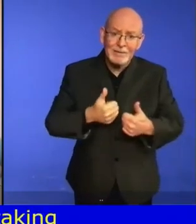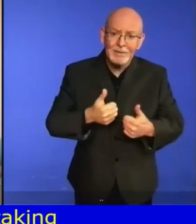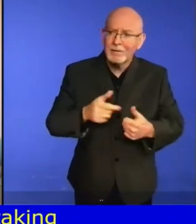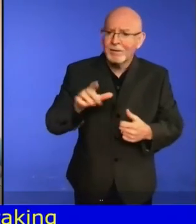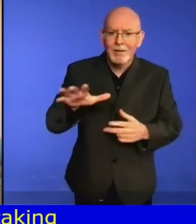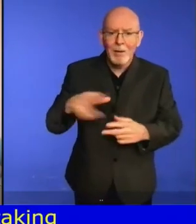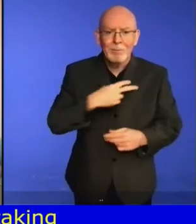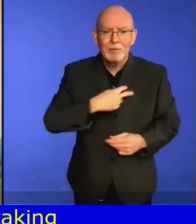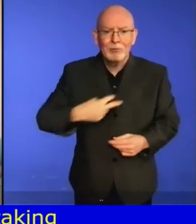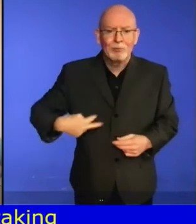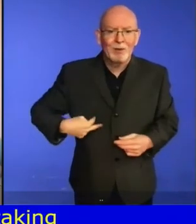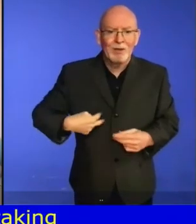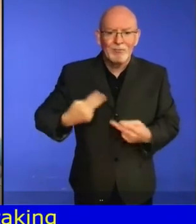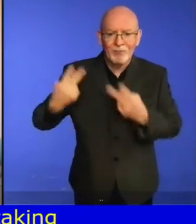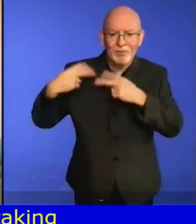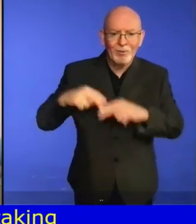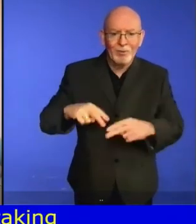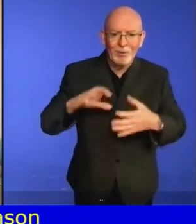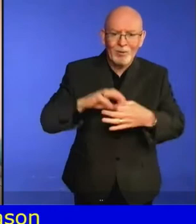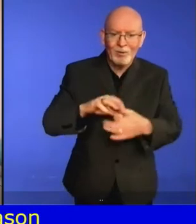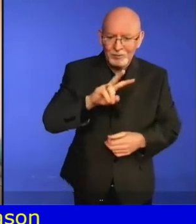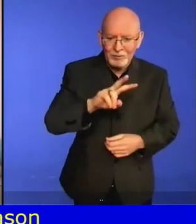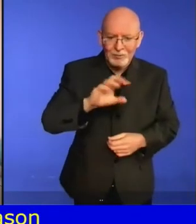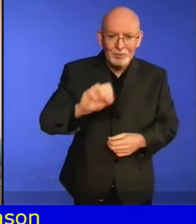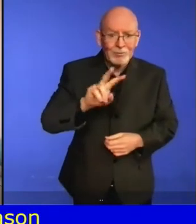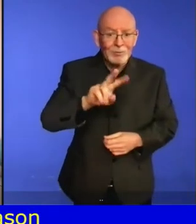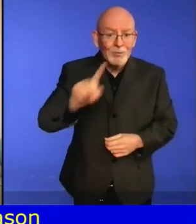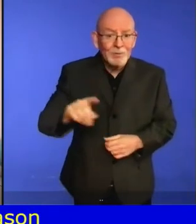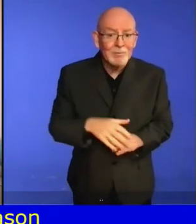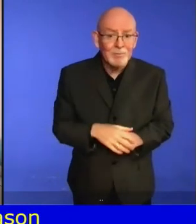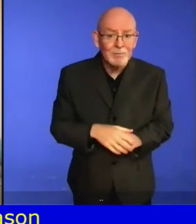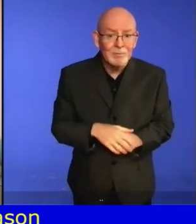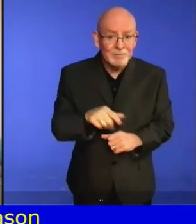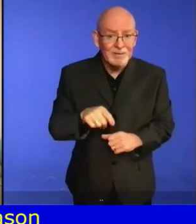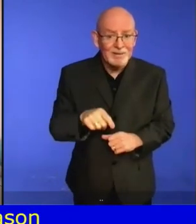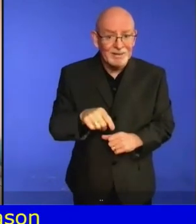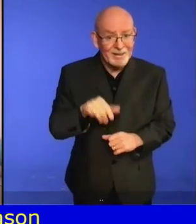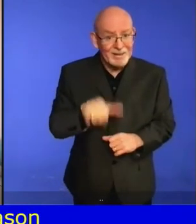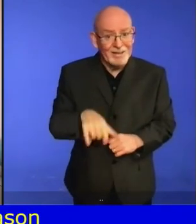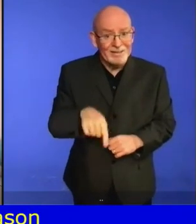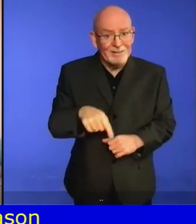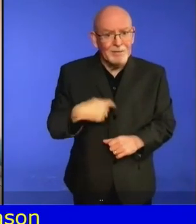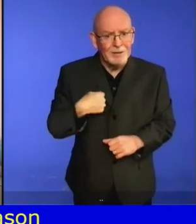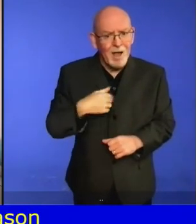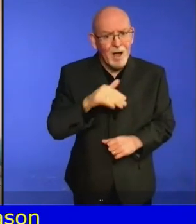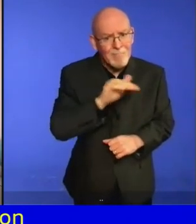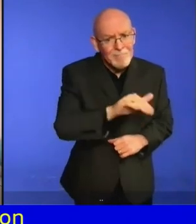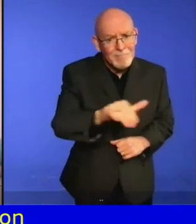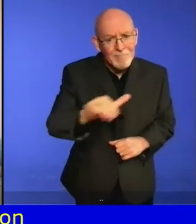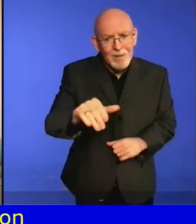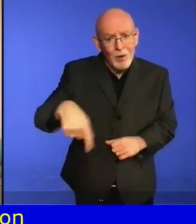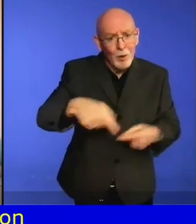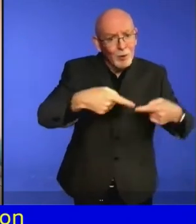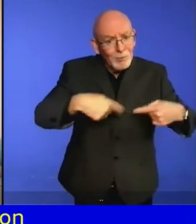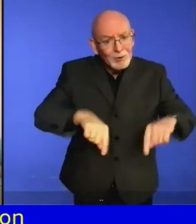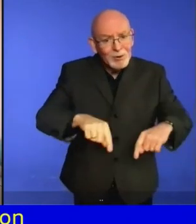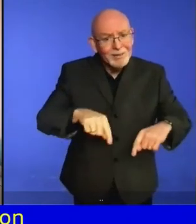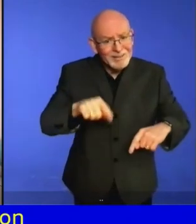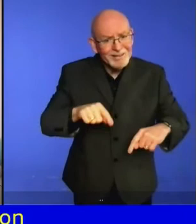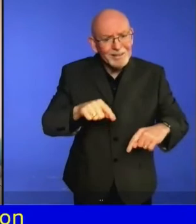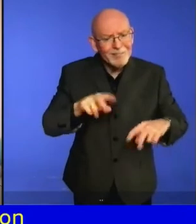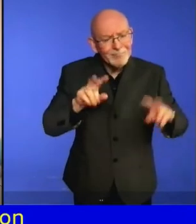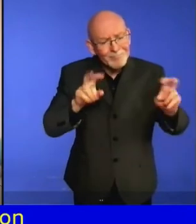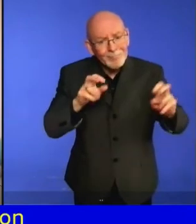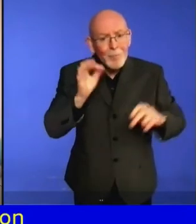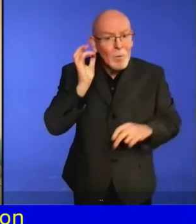that in its resolution in March 2021, it focuses maximum attention to this issue, as